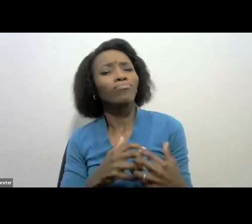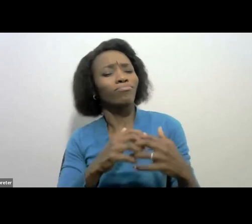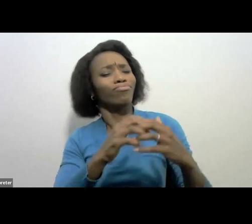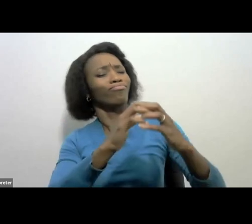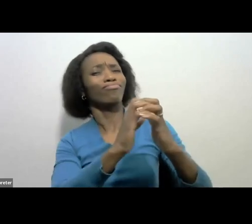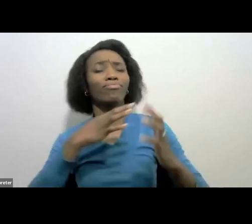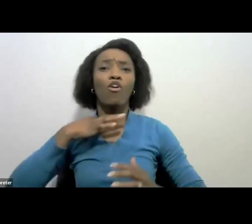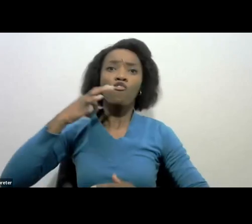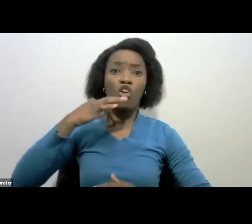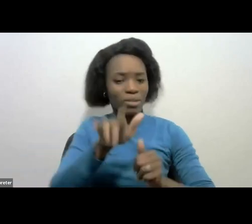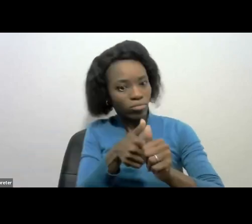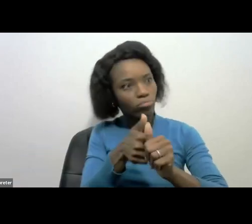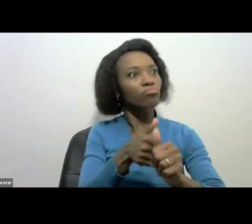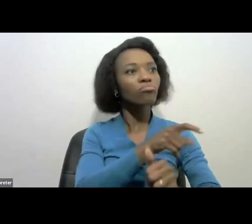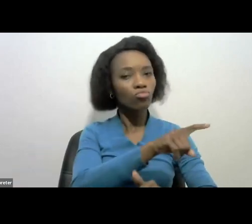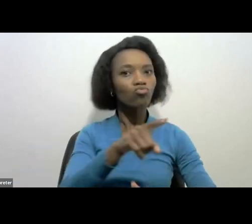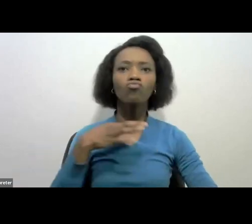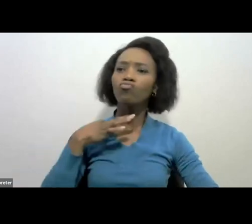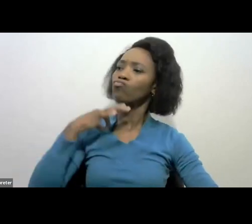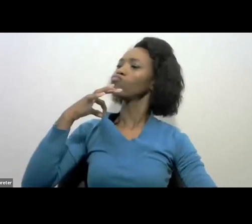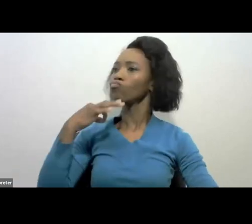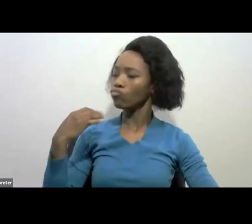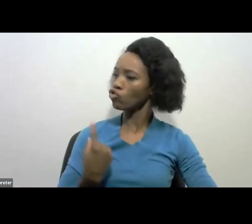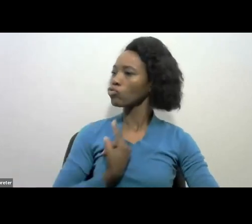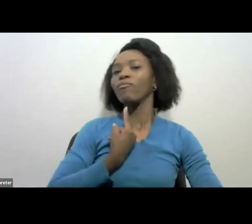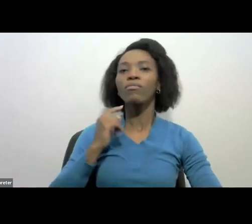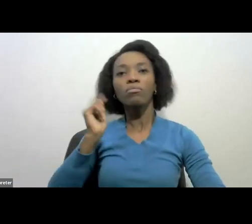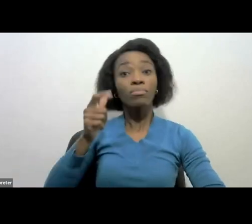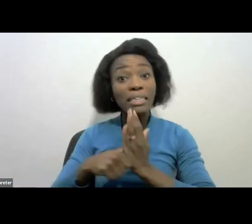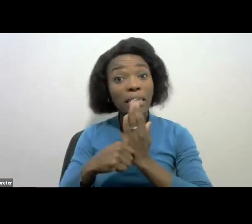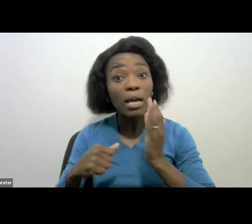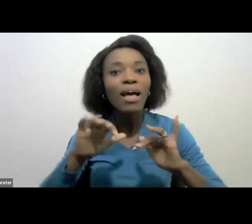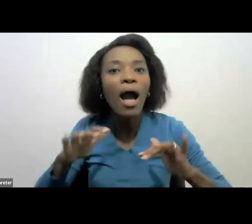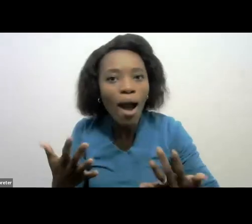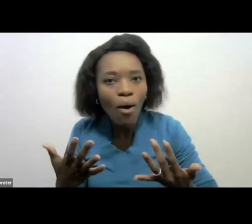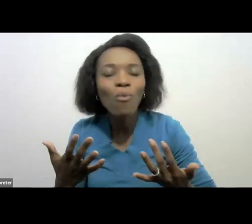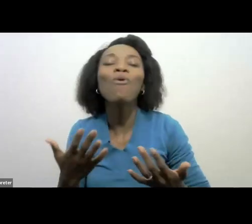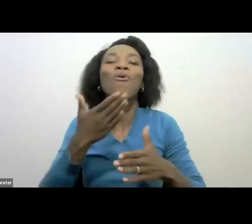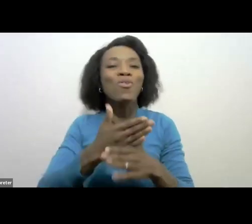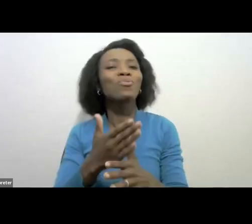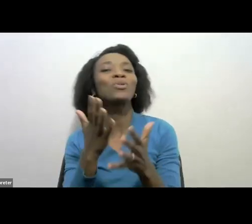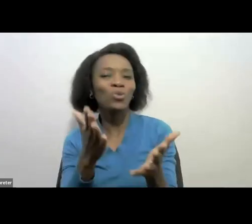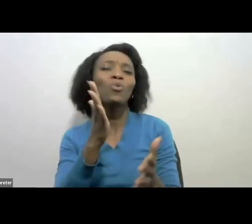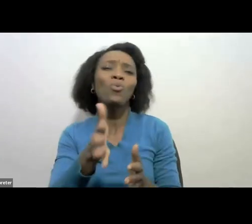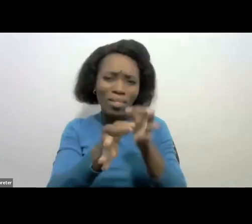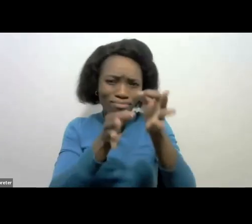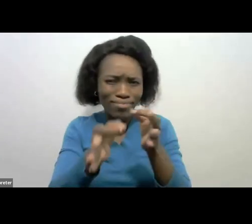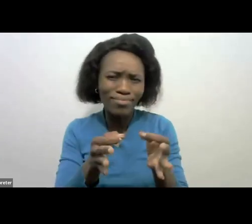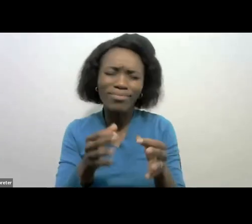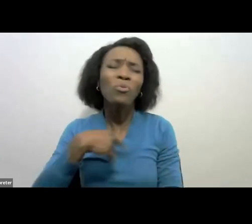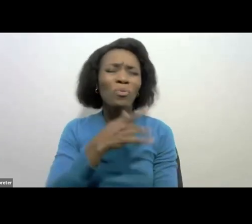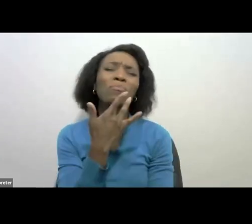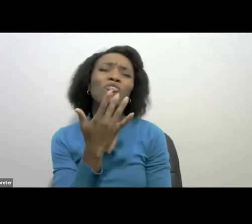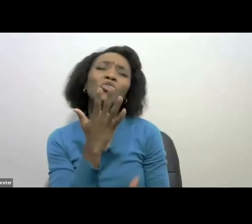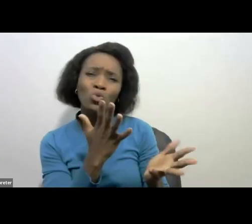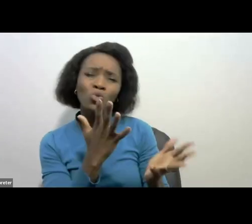Because this is the way we prefer and this is the way we work. And the way we prefer and the way we work